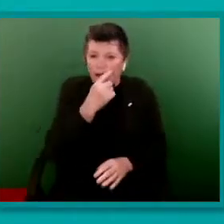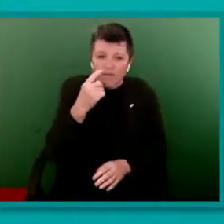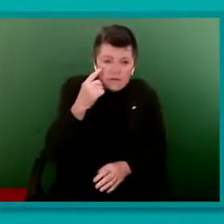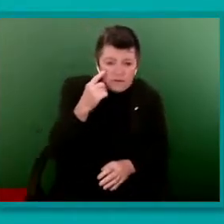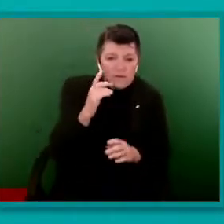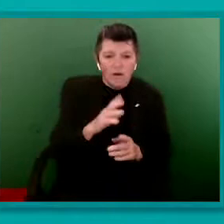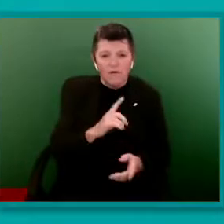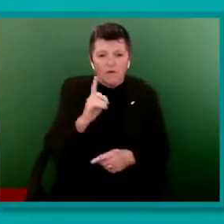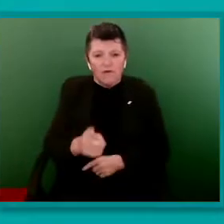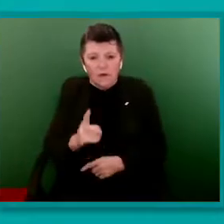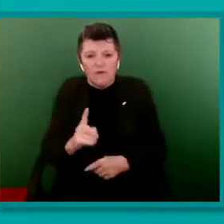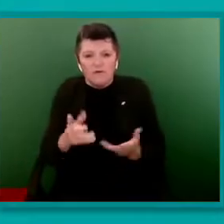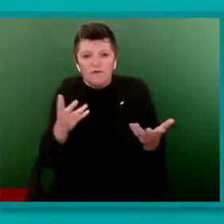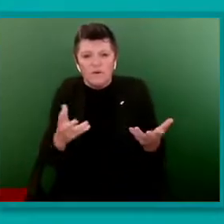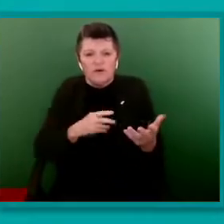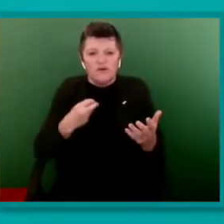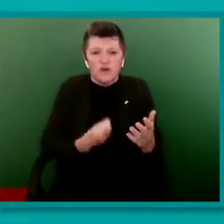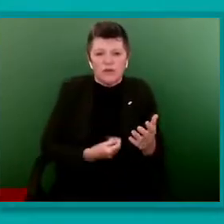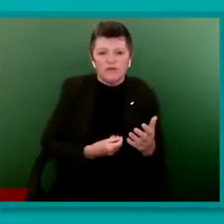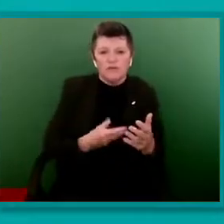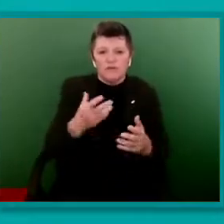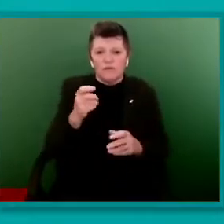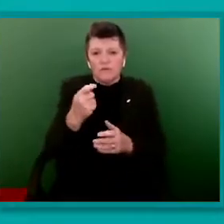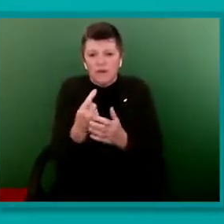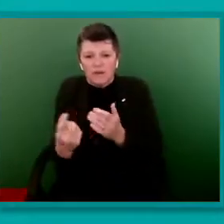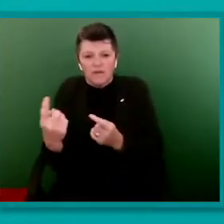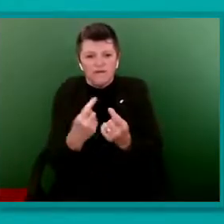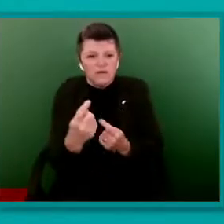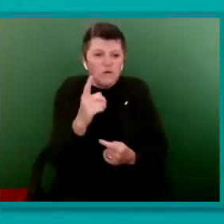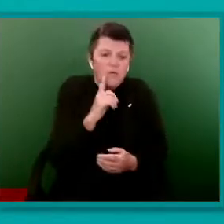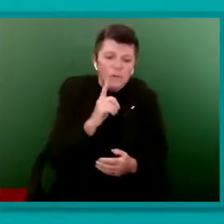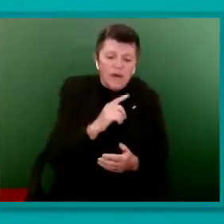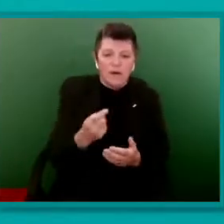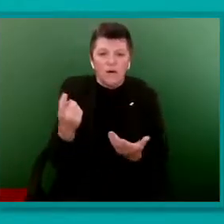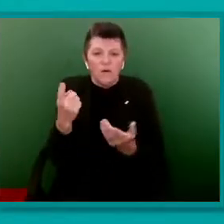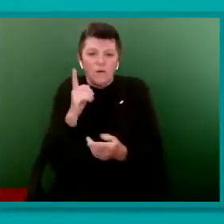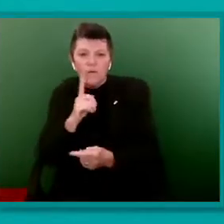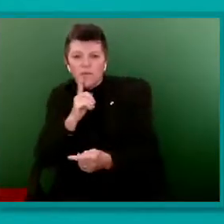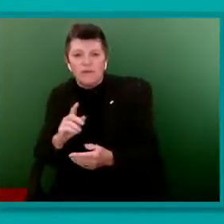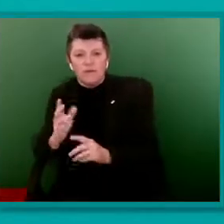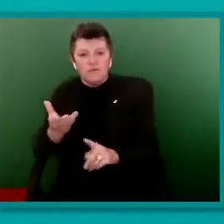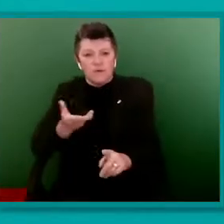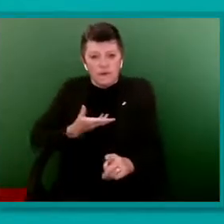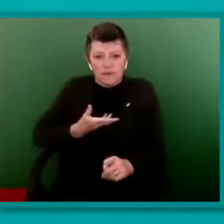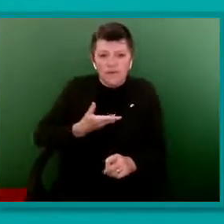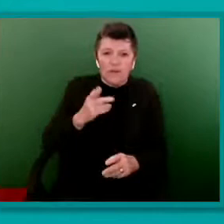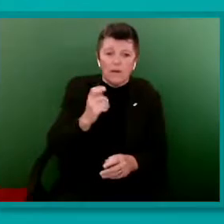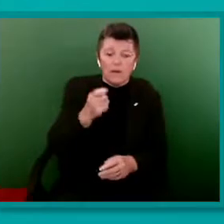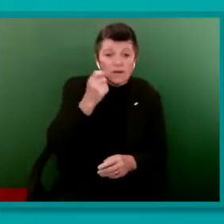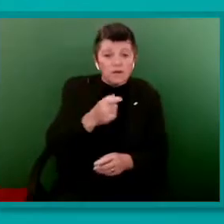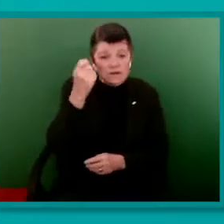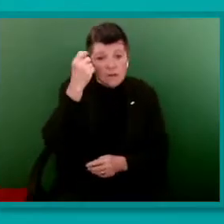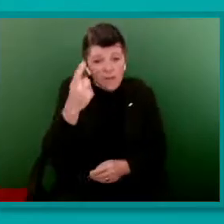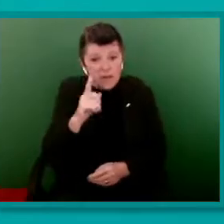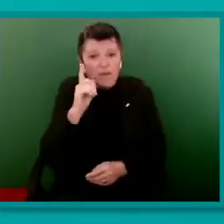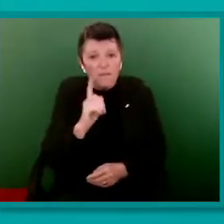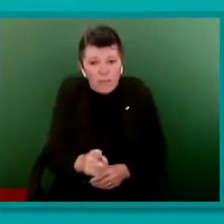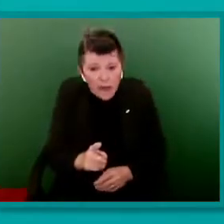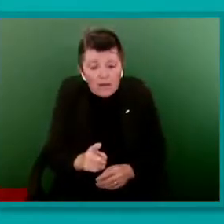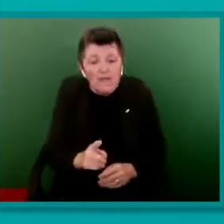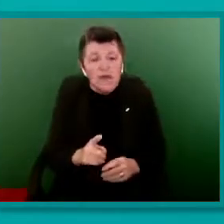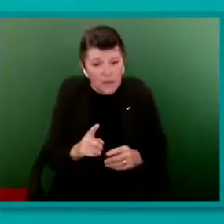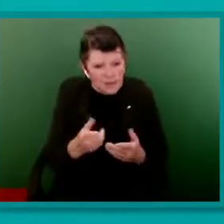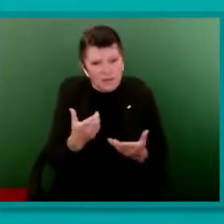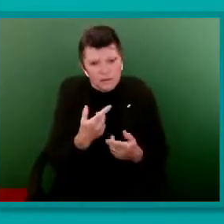It's just an opinion, admittedly a widely repeated one. We are in full